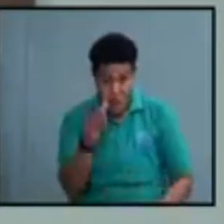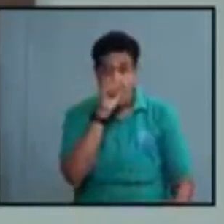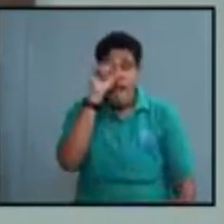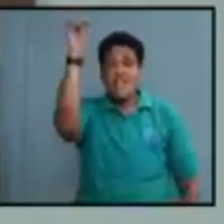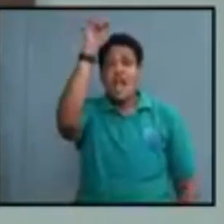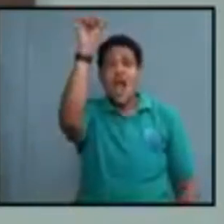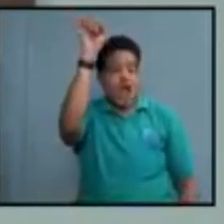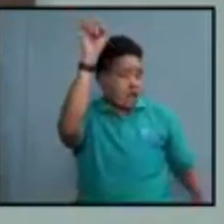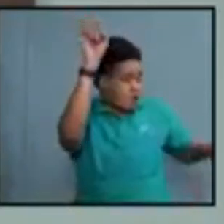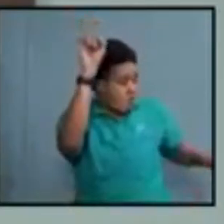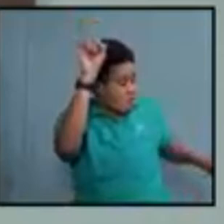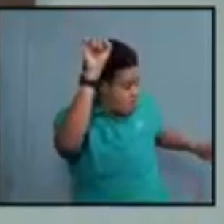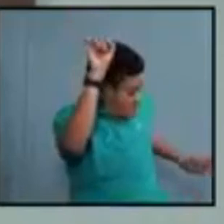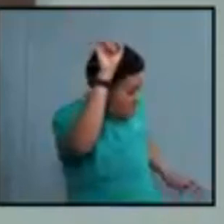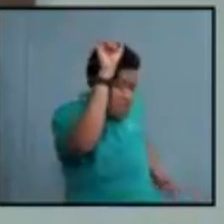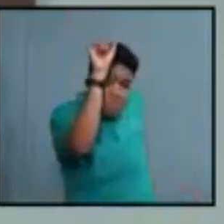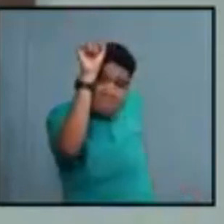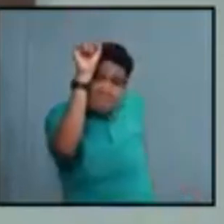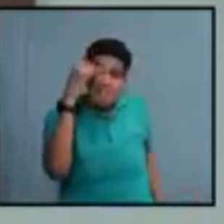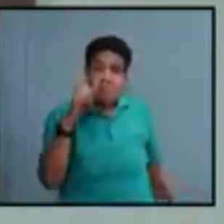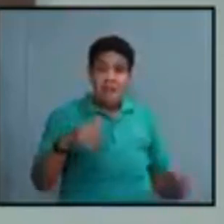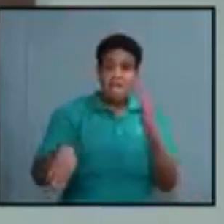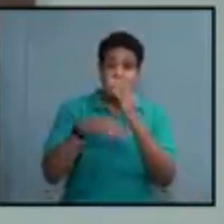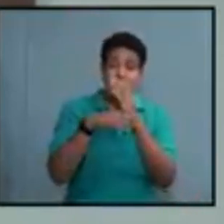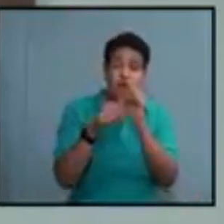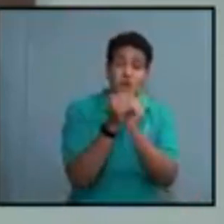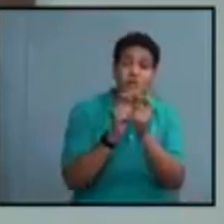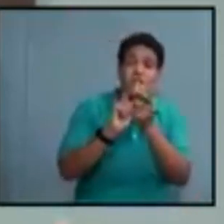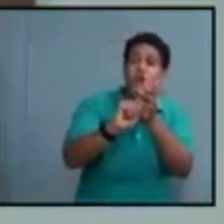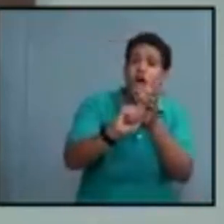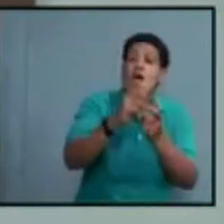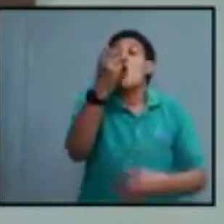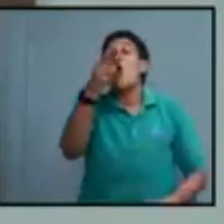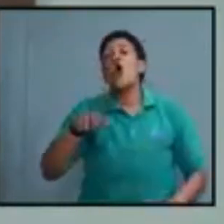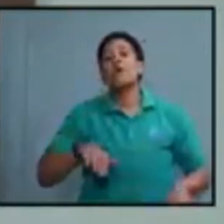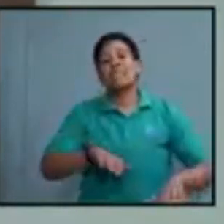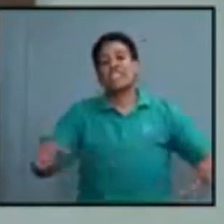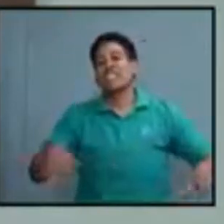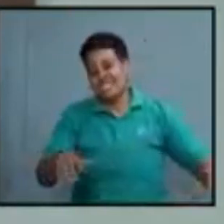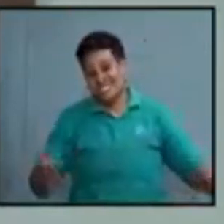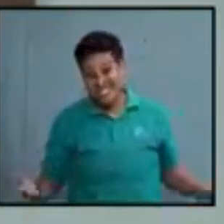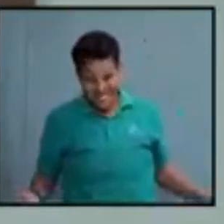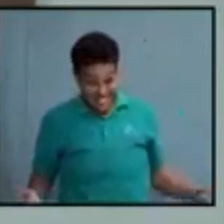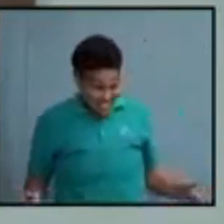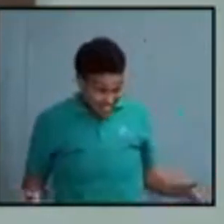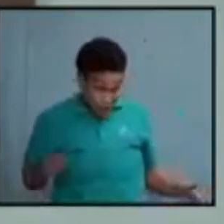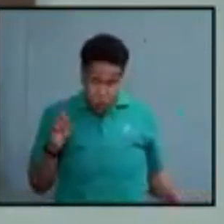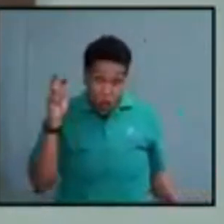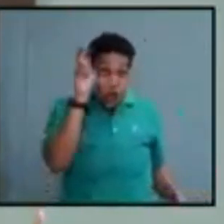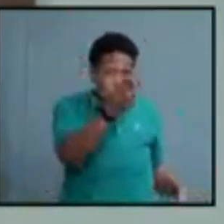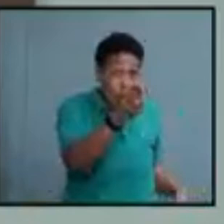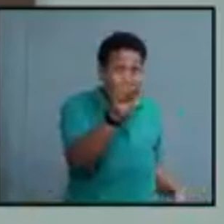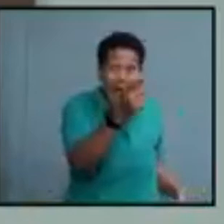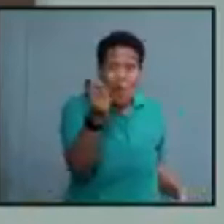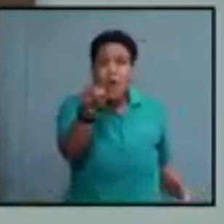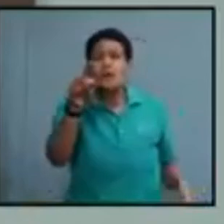vehicle with passengers, playing football with friends or at the beach. Anywhere that